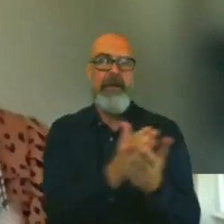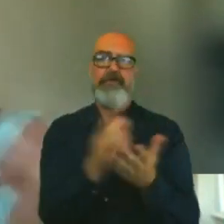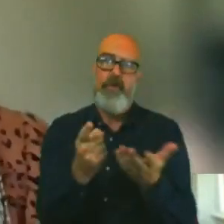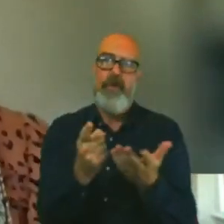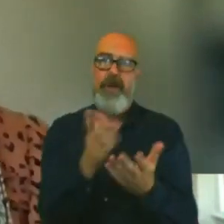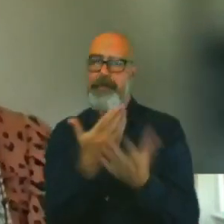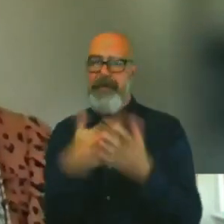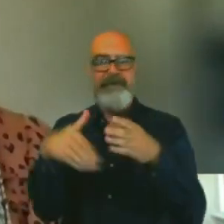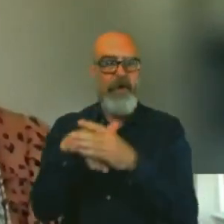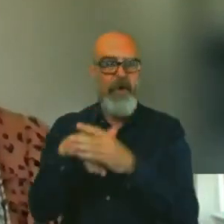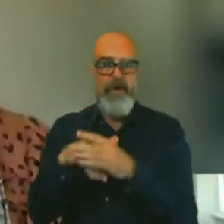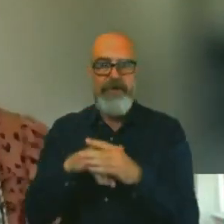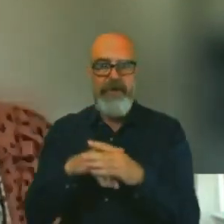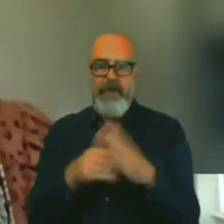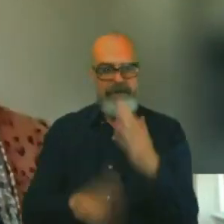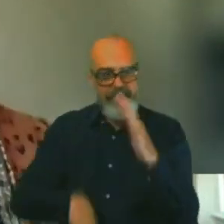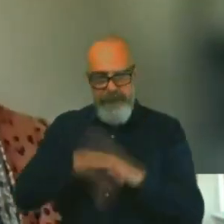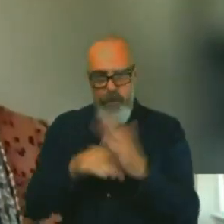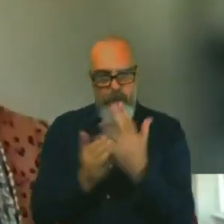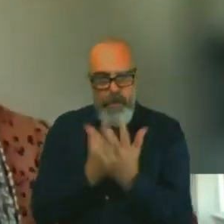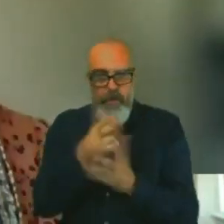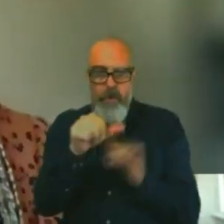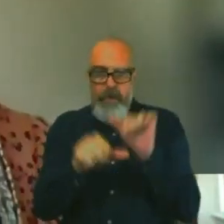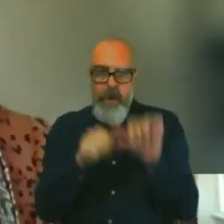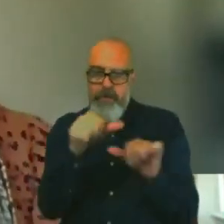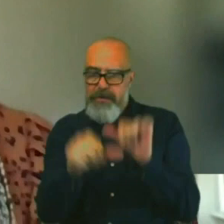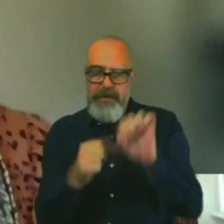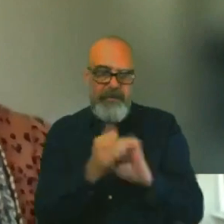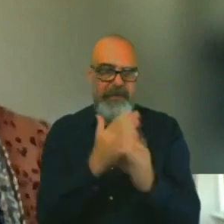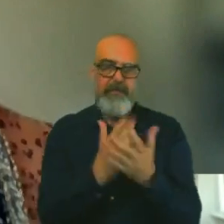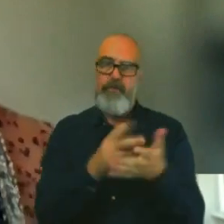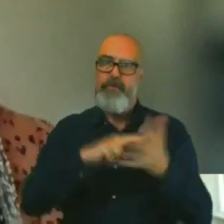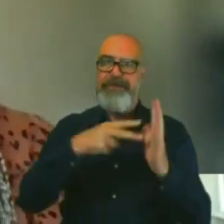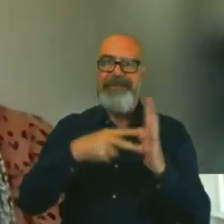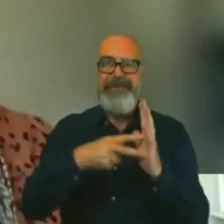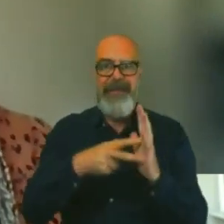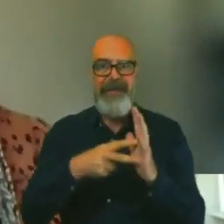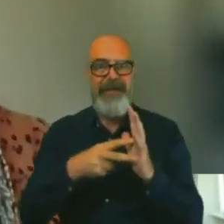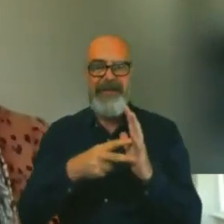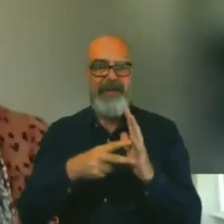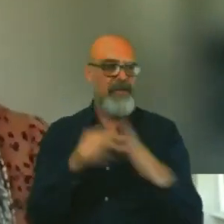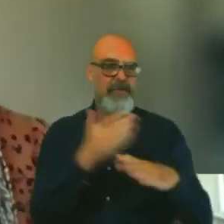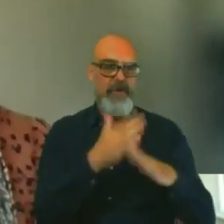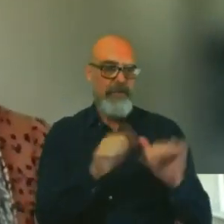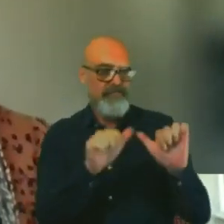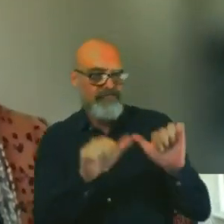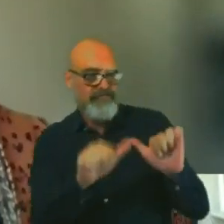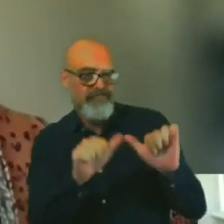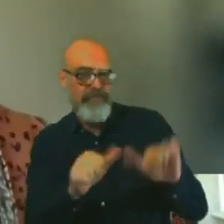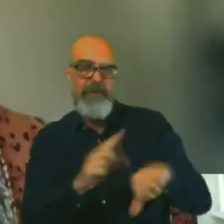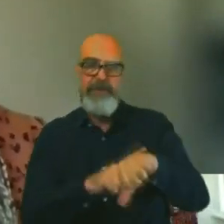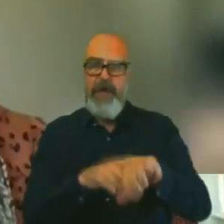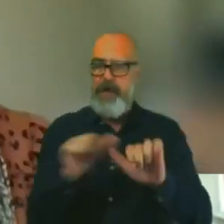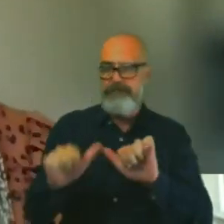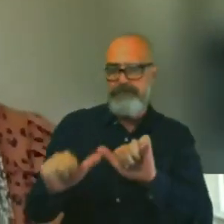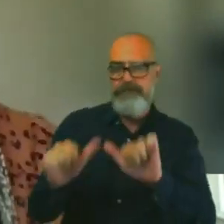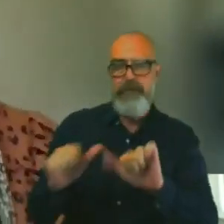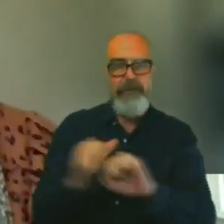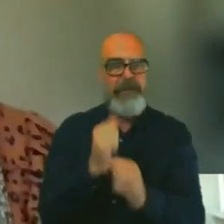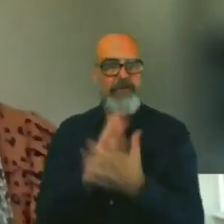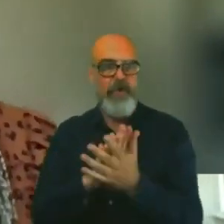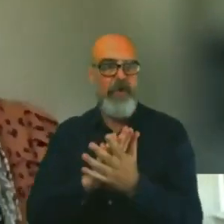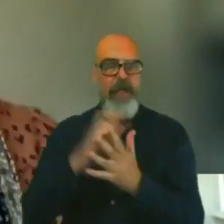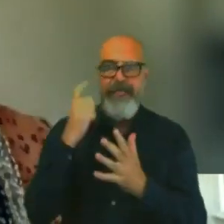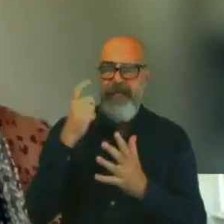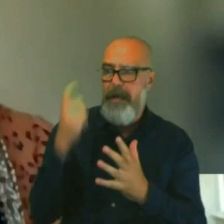process, making sure that the designers are doing, you know, a good job, making sure they're on time, making sure they're thinking about how they're actually going to build